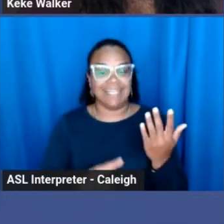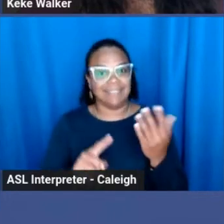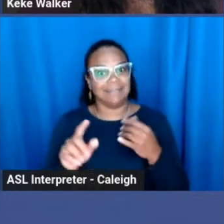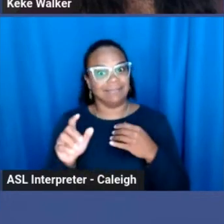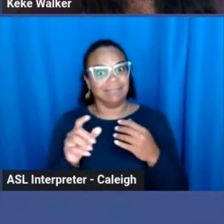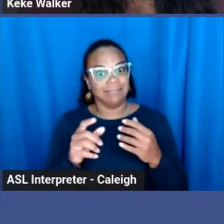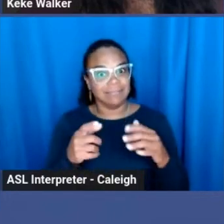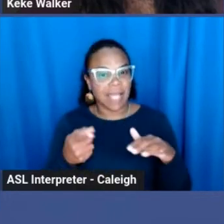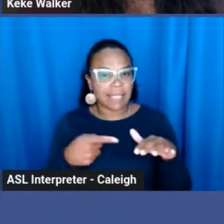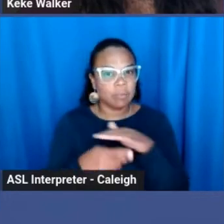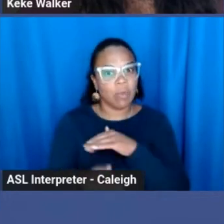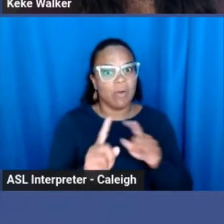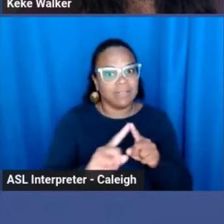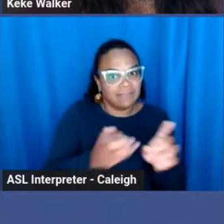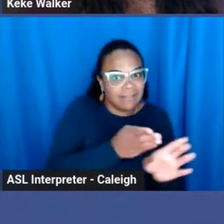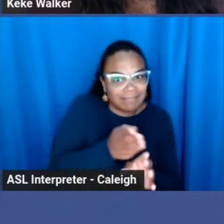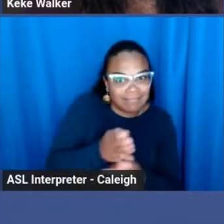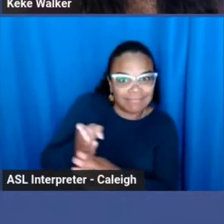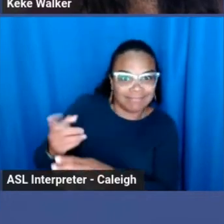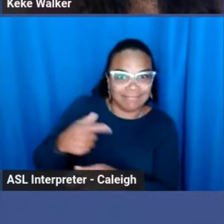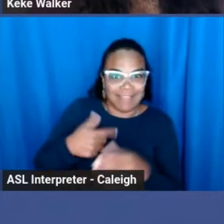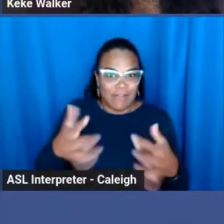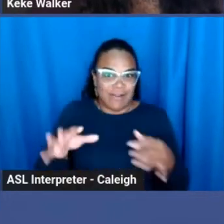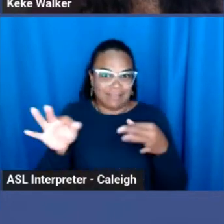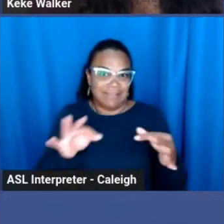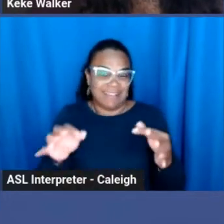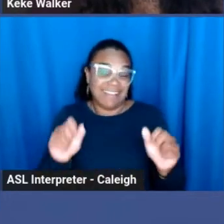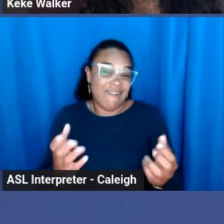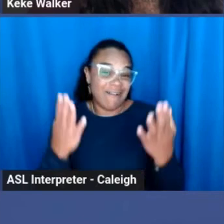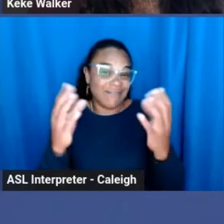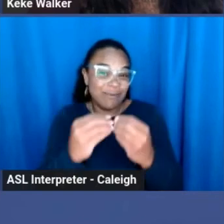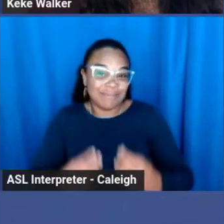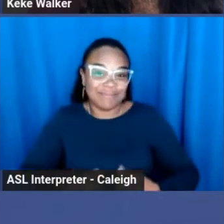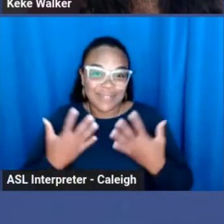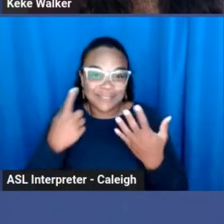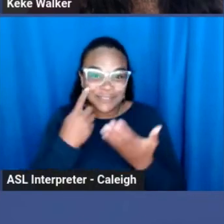and can just offer some more inspiration for you.